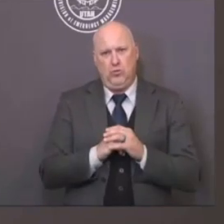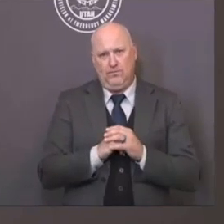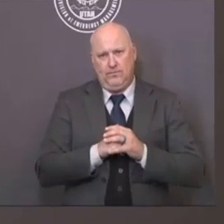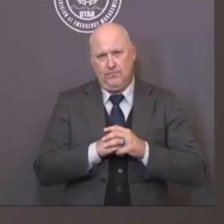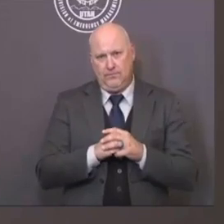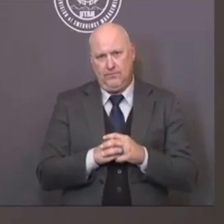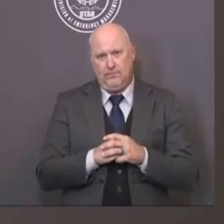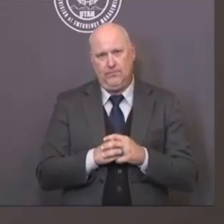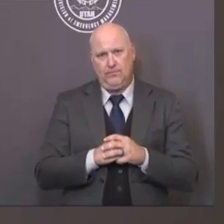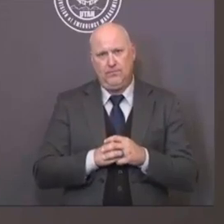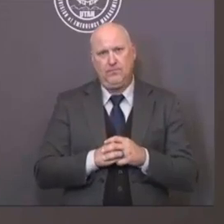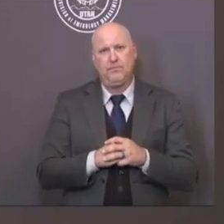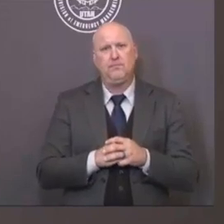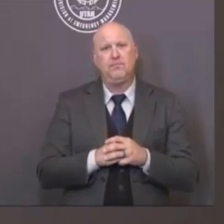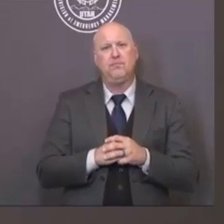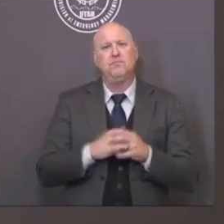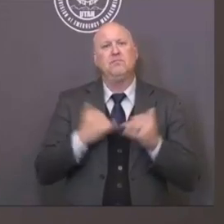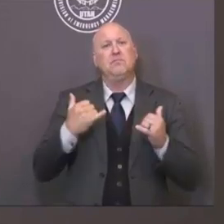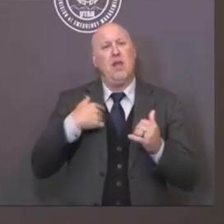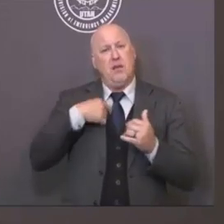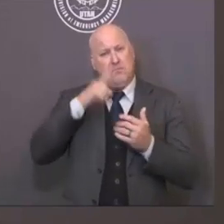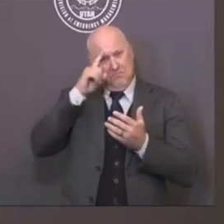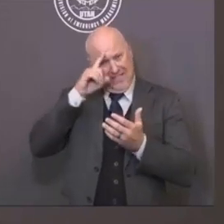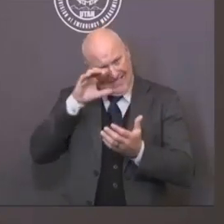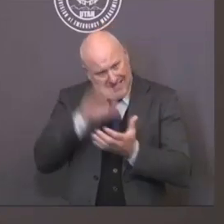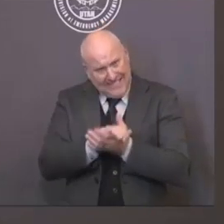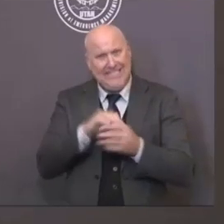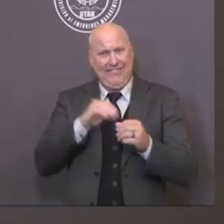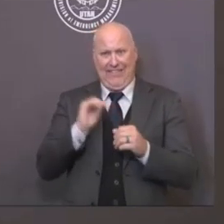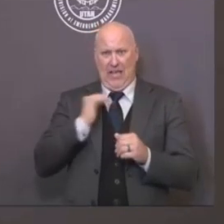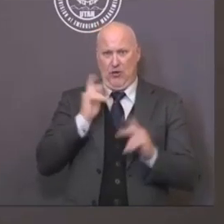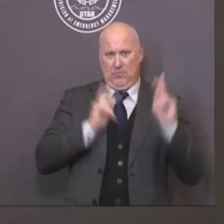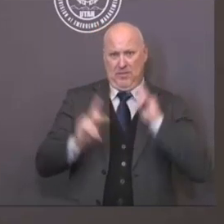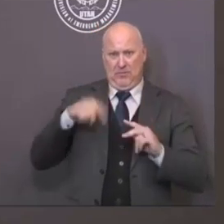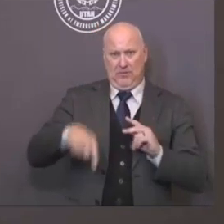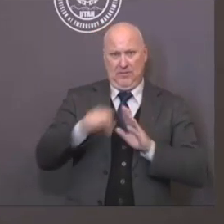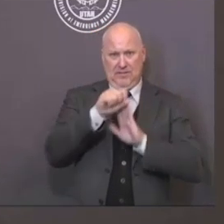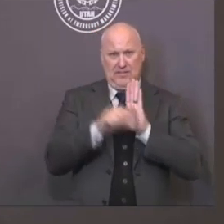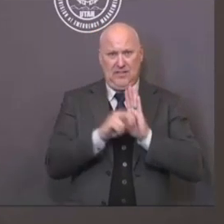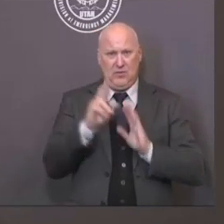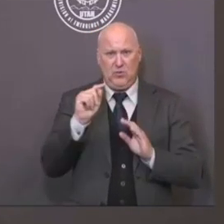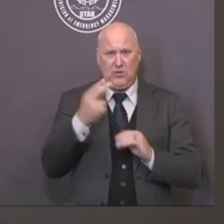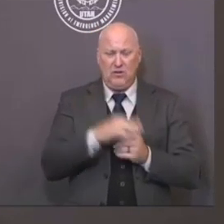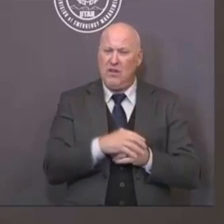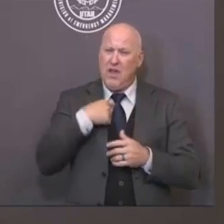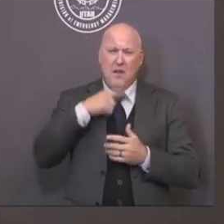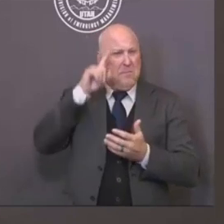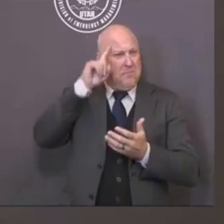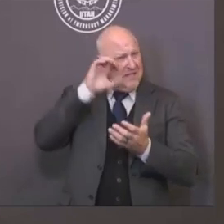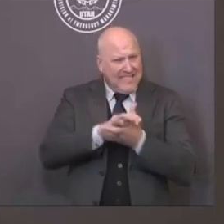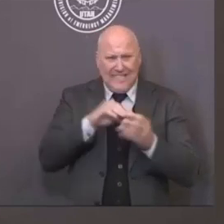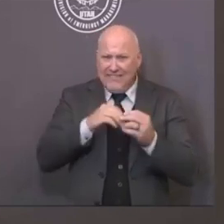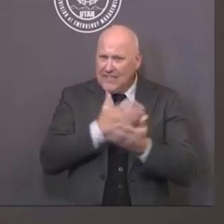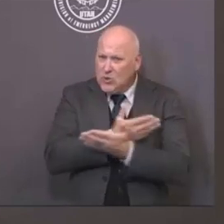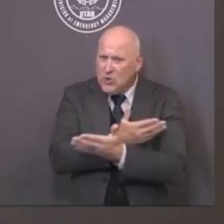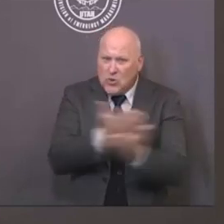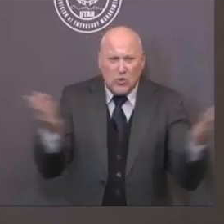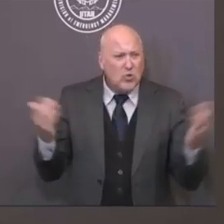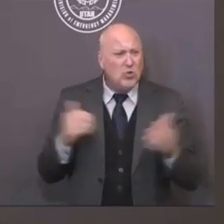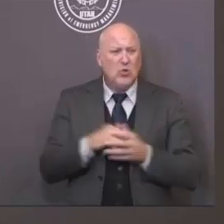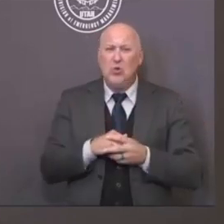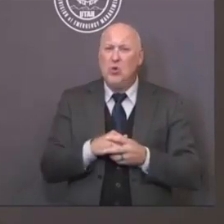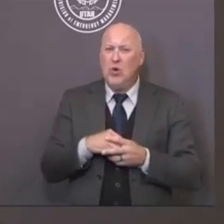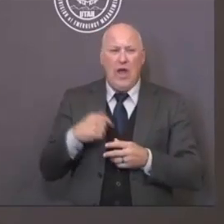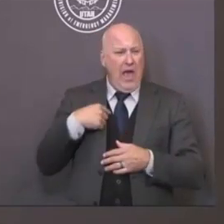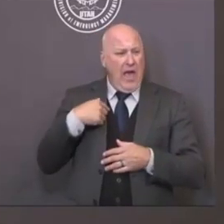caring people in America, maybe the world, than the people that live right here and call Utah